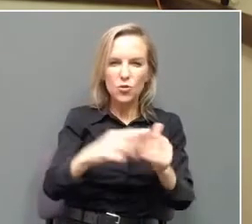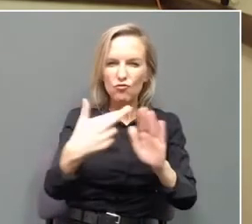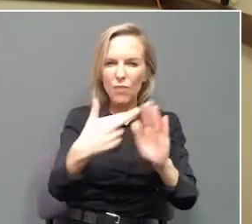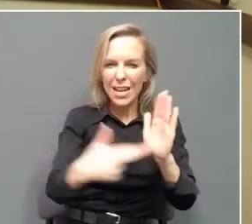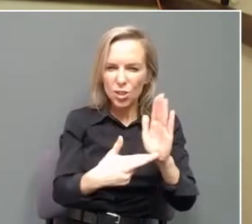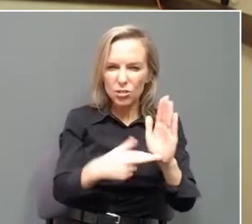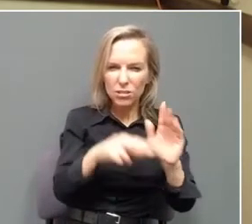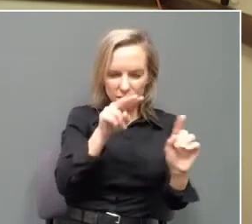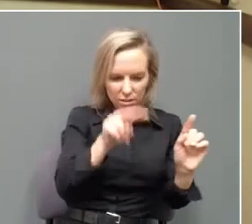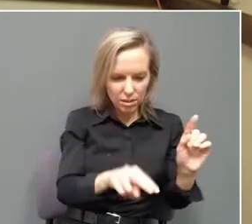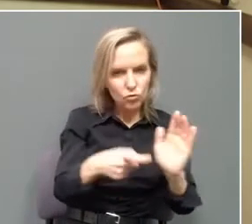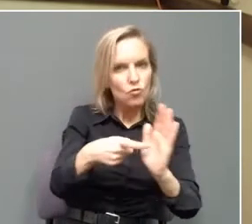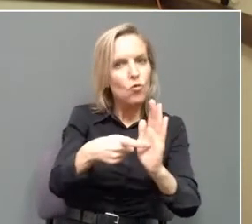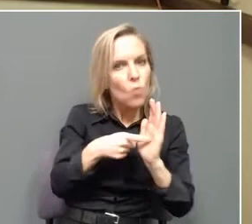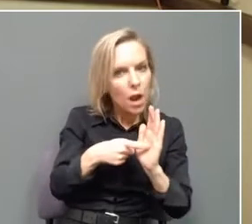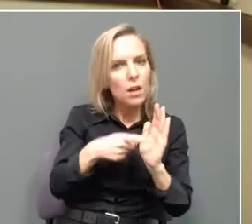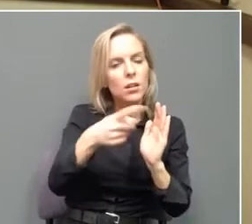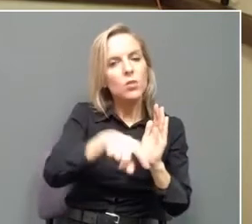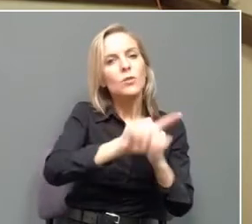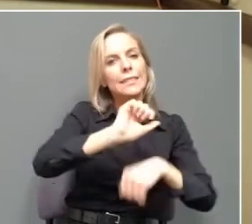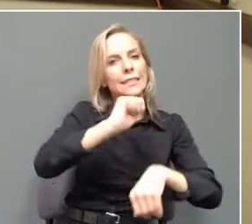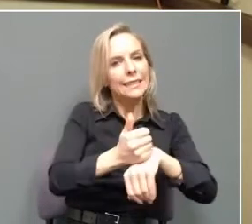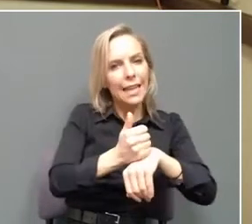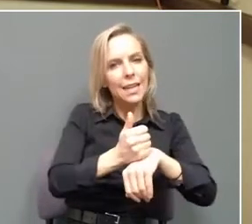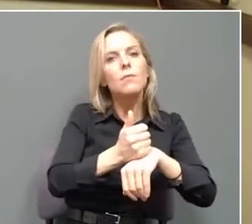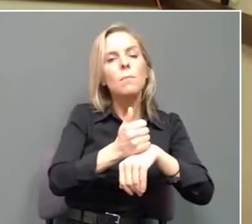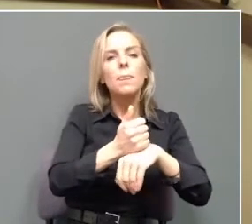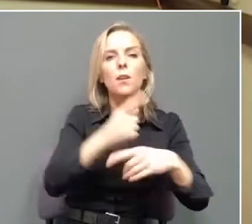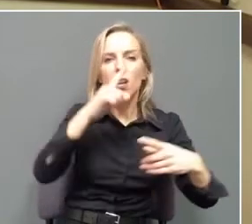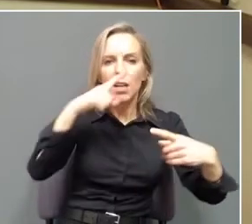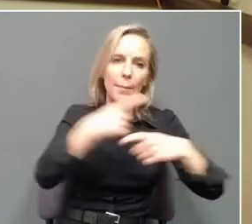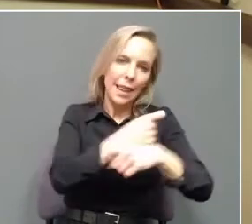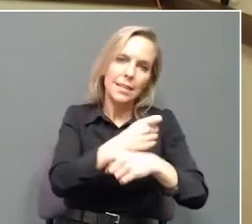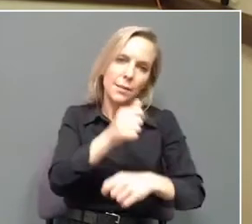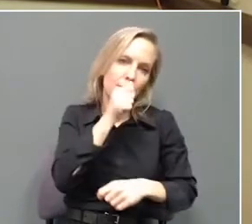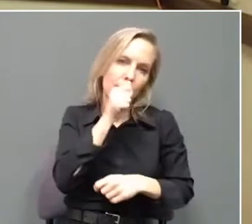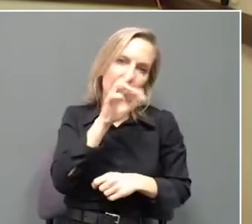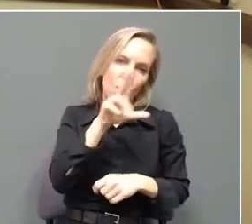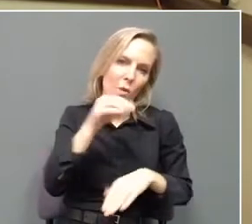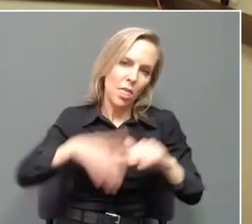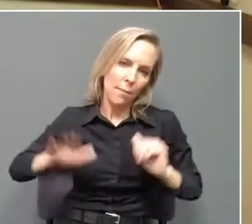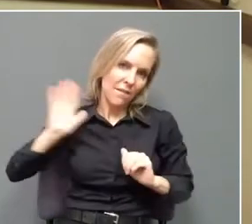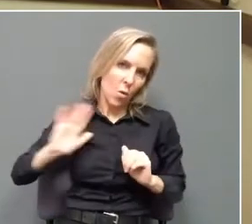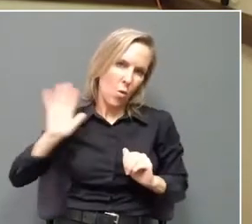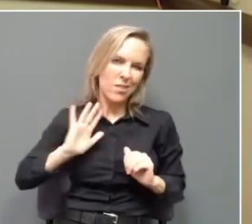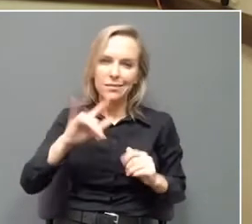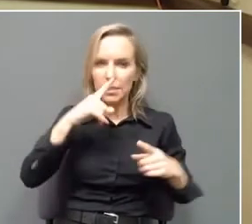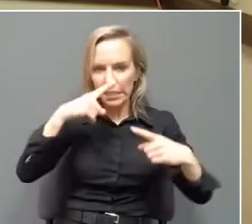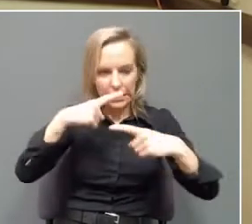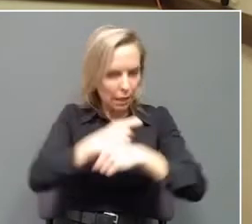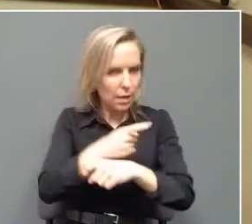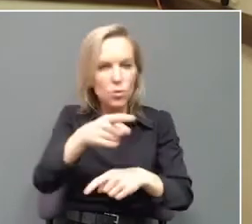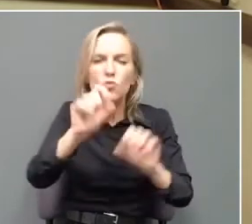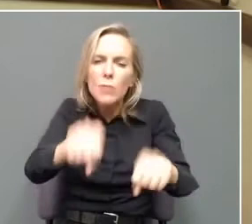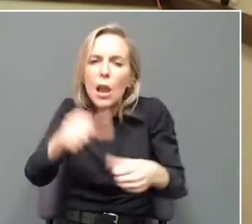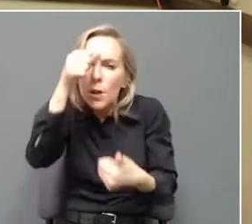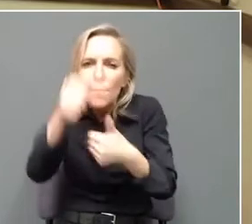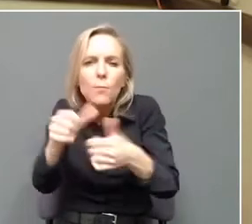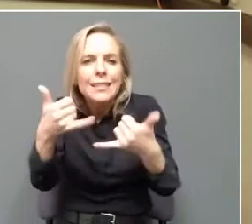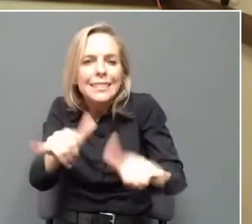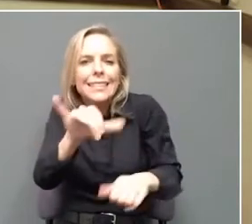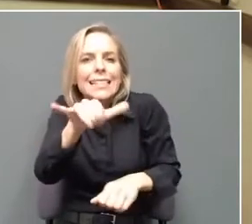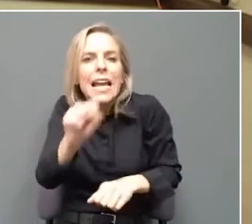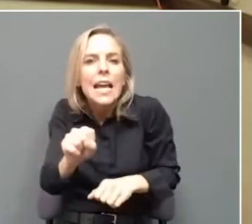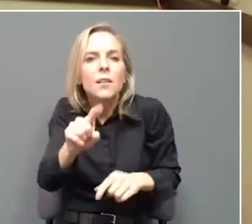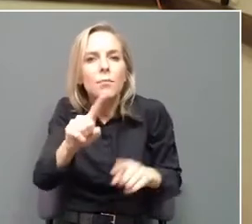going to require you to set up a more complex password than you're used to. Make it something you can remember so that you don't